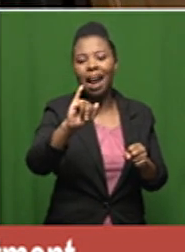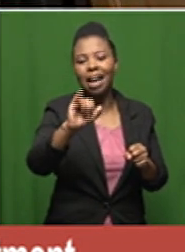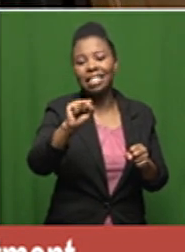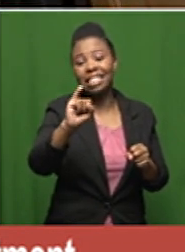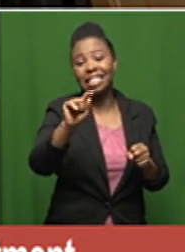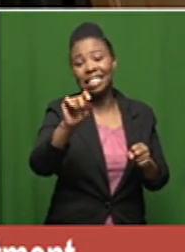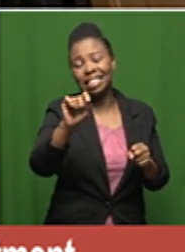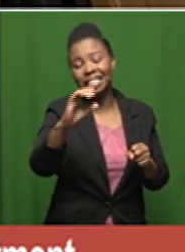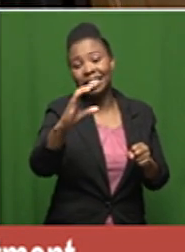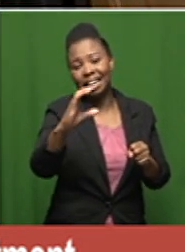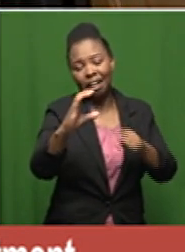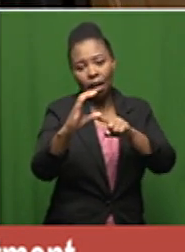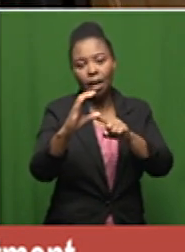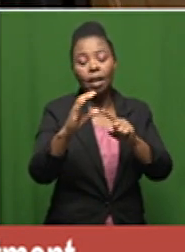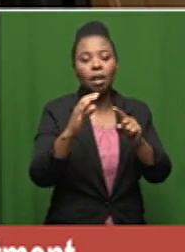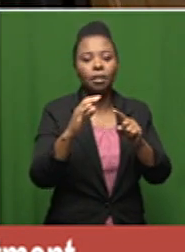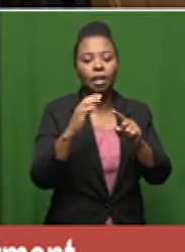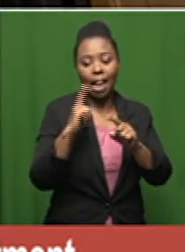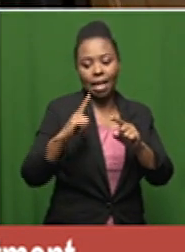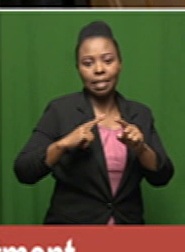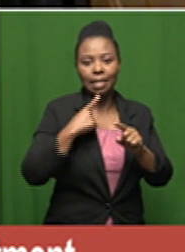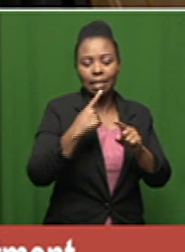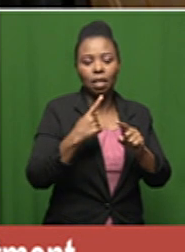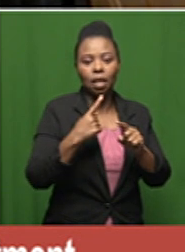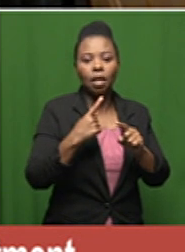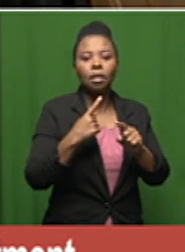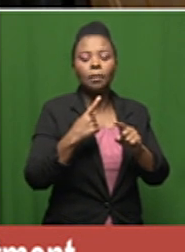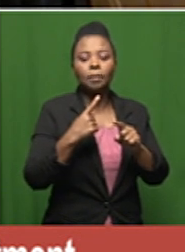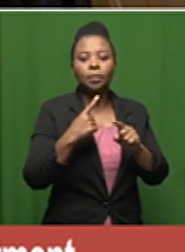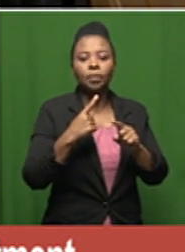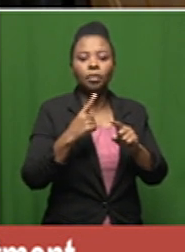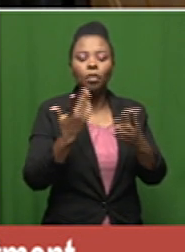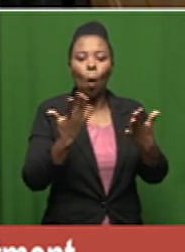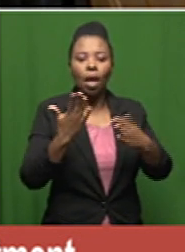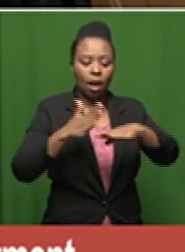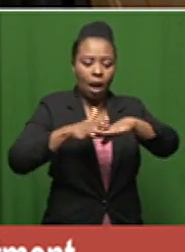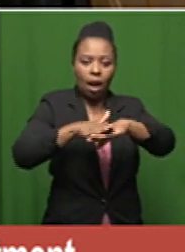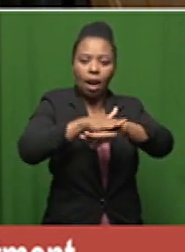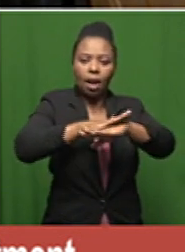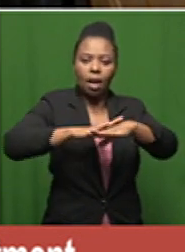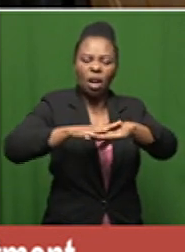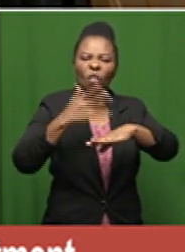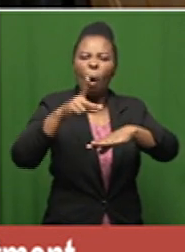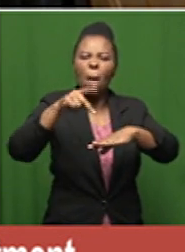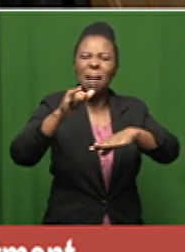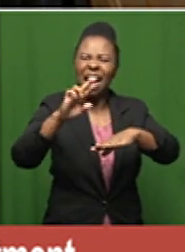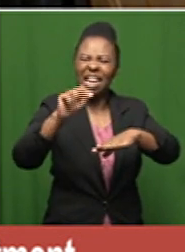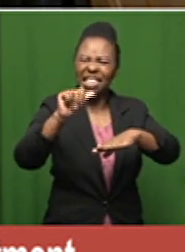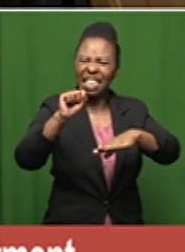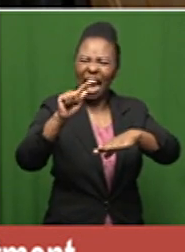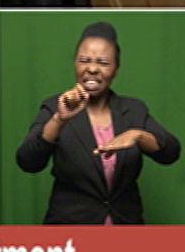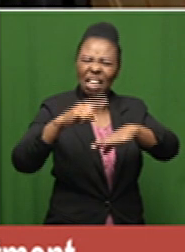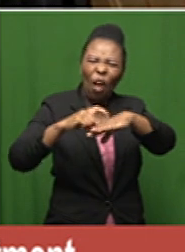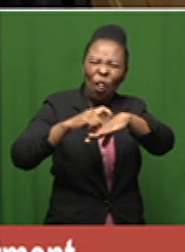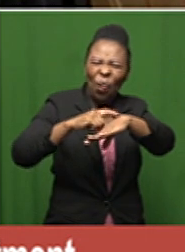as the as the lady was saying early on in other words applied to to the skin or to the body for certain parasitic infections but it's been